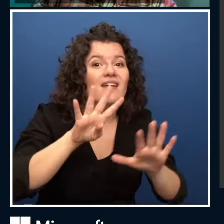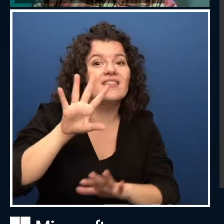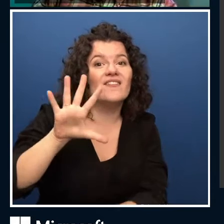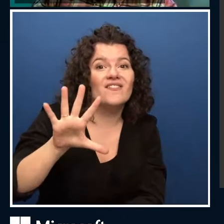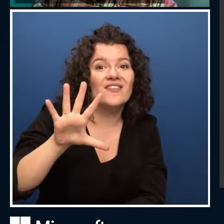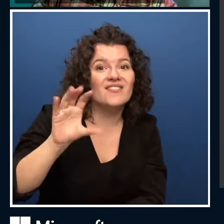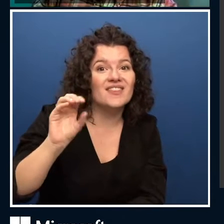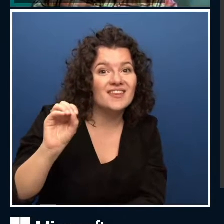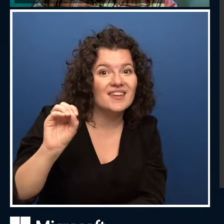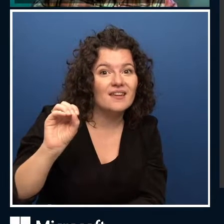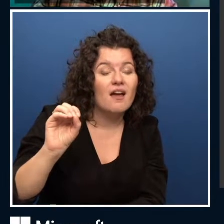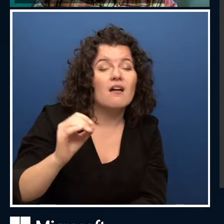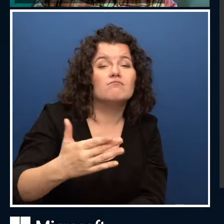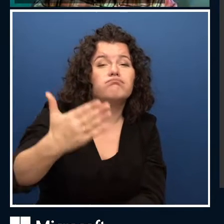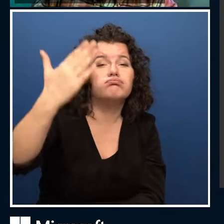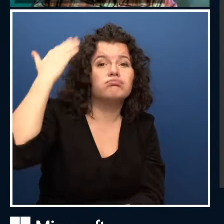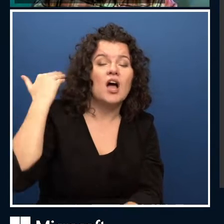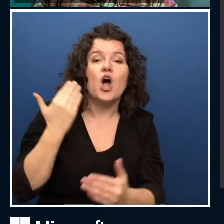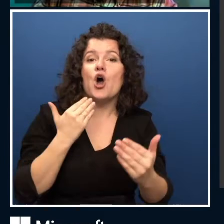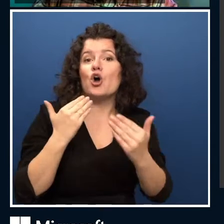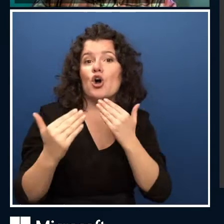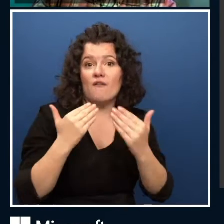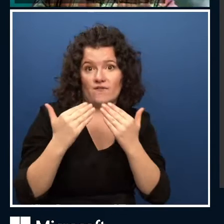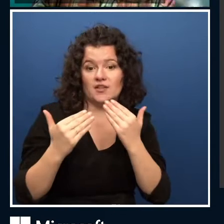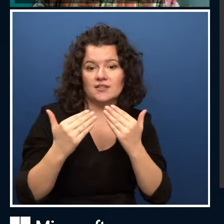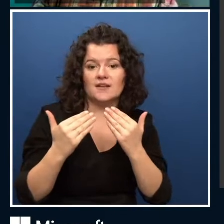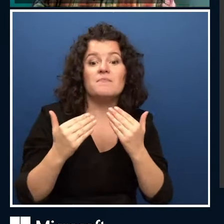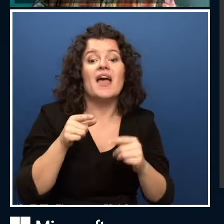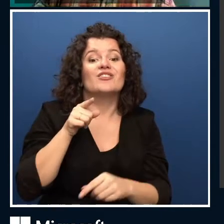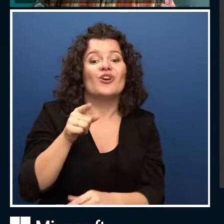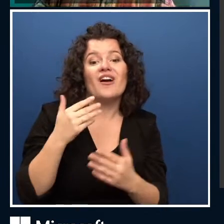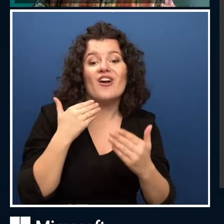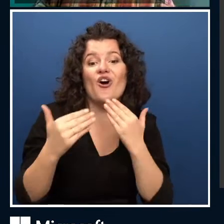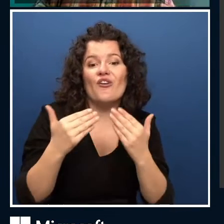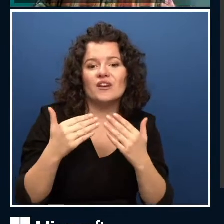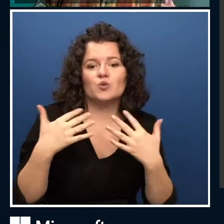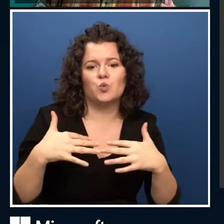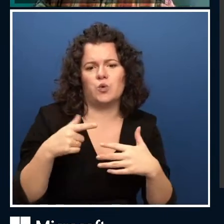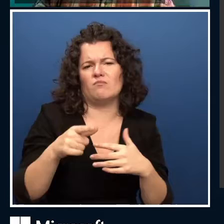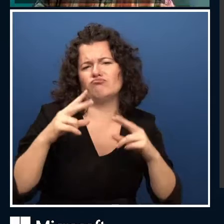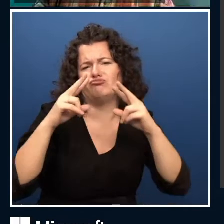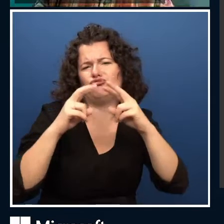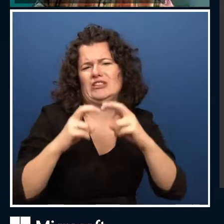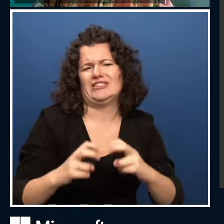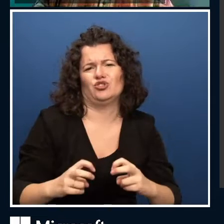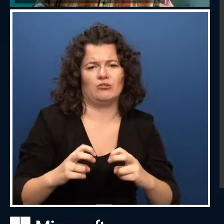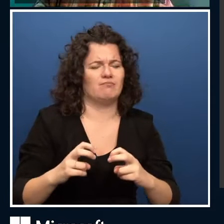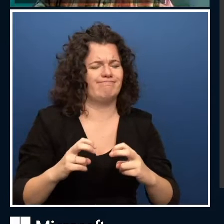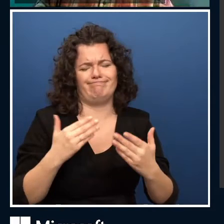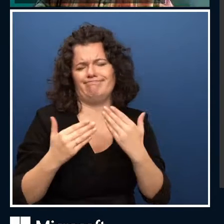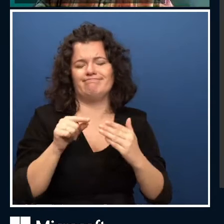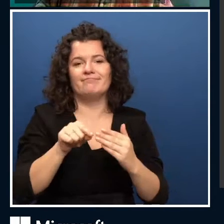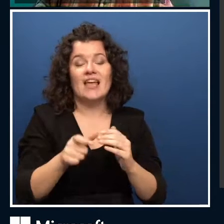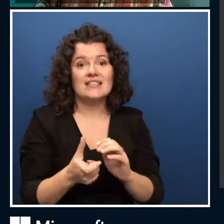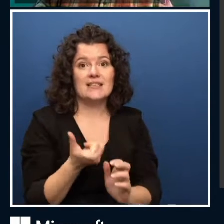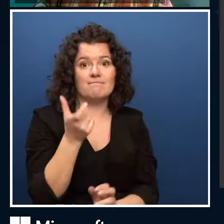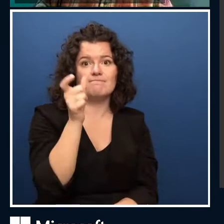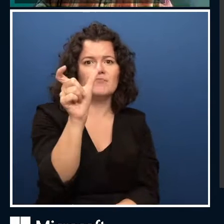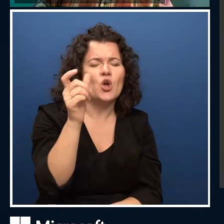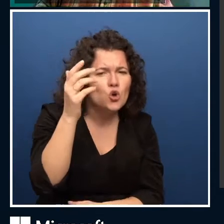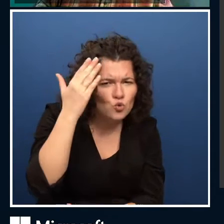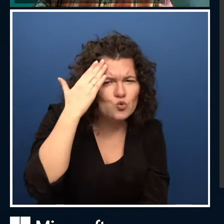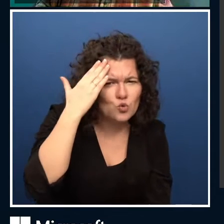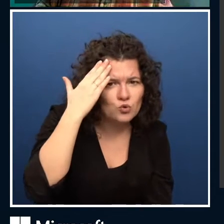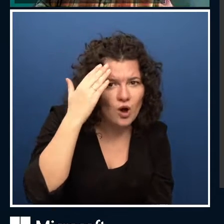Dartmouth Summer Research Project Conference. And one of the people, you may have heard of his name in this space, is John